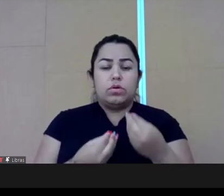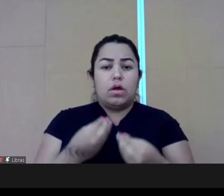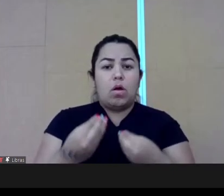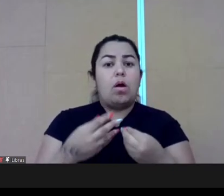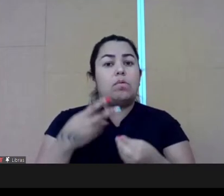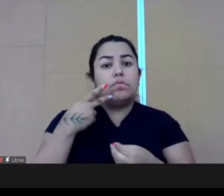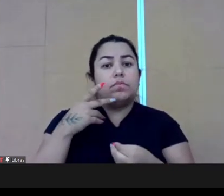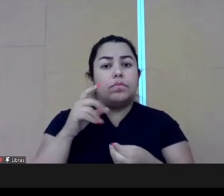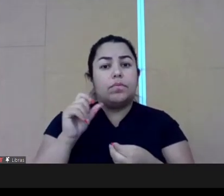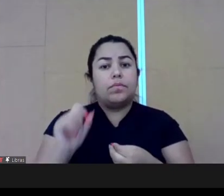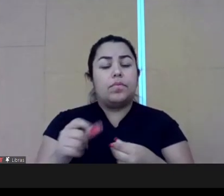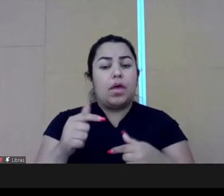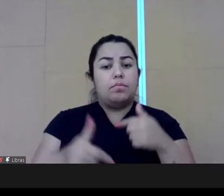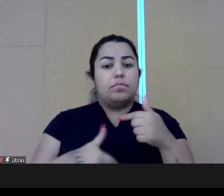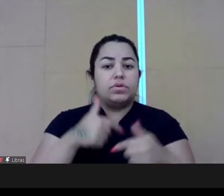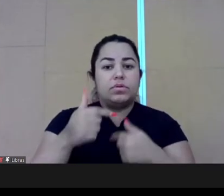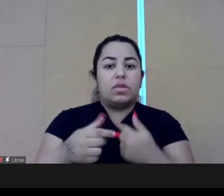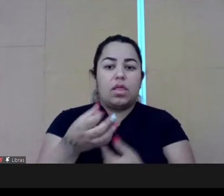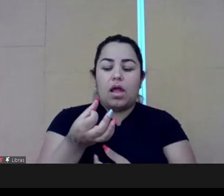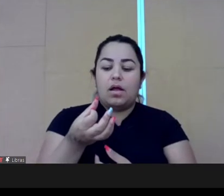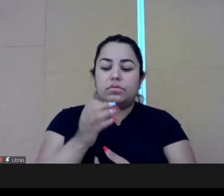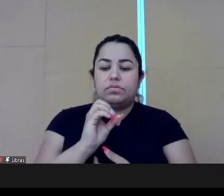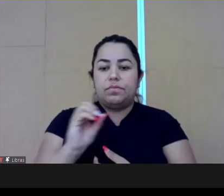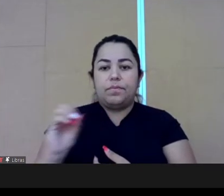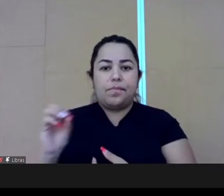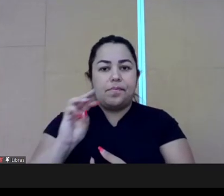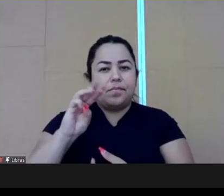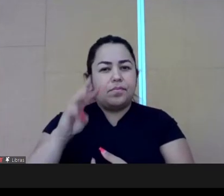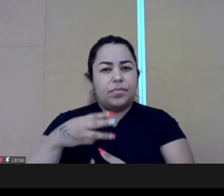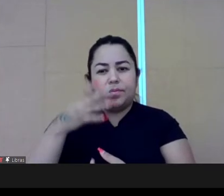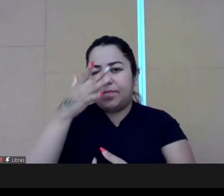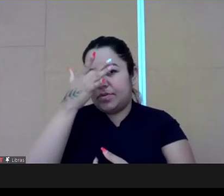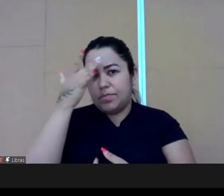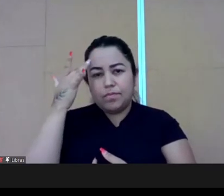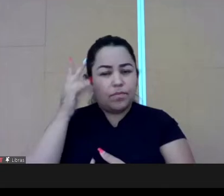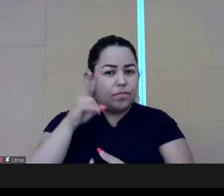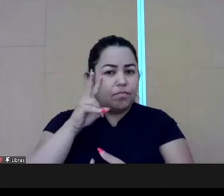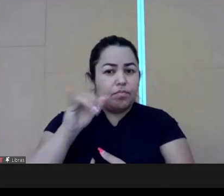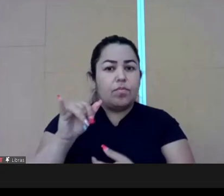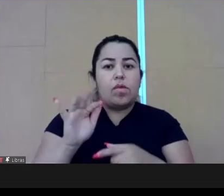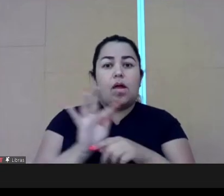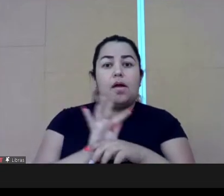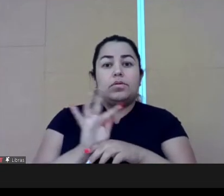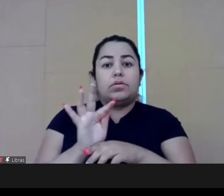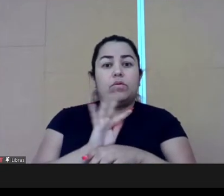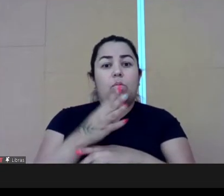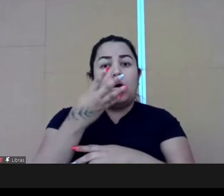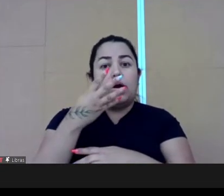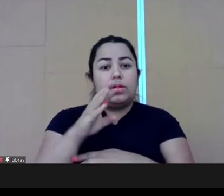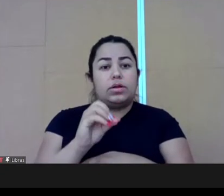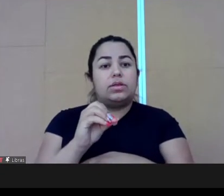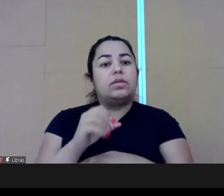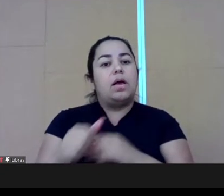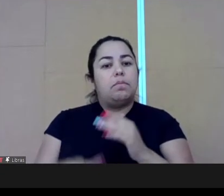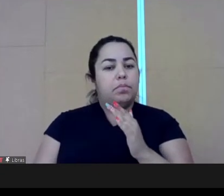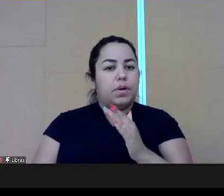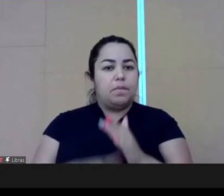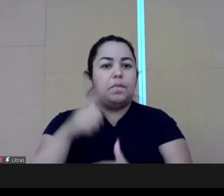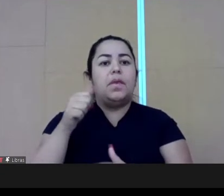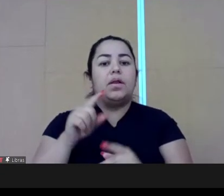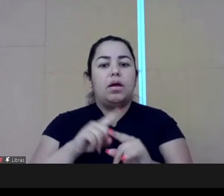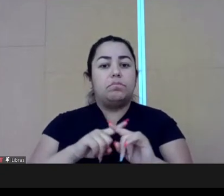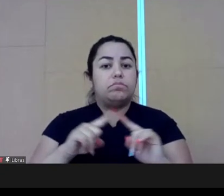scalability, because we do not have how to work with many people because we are working